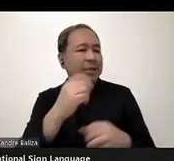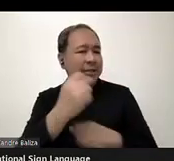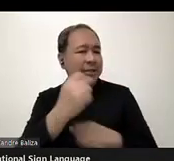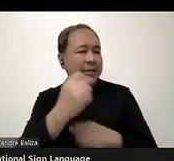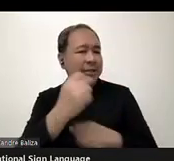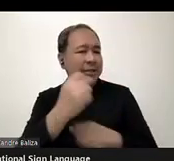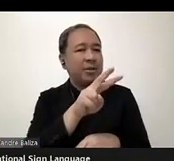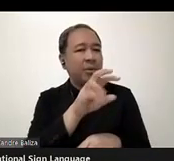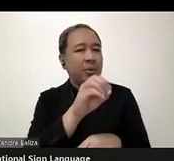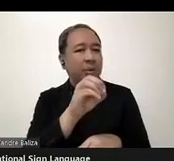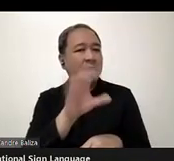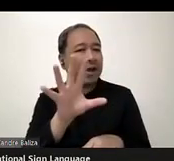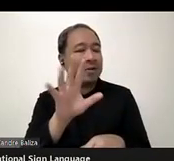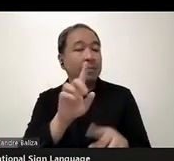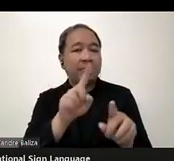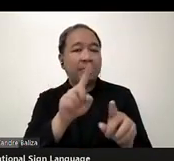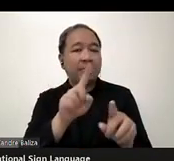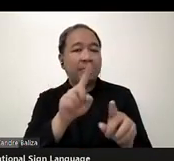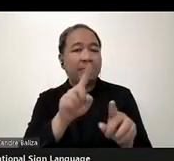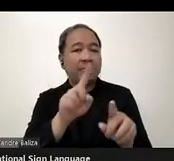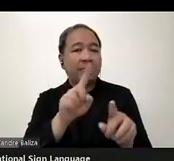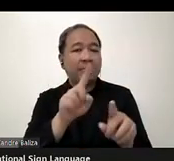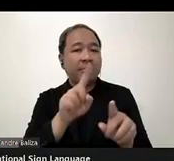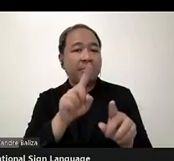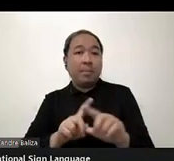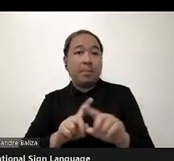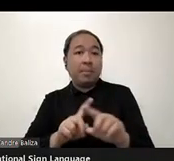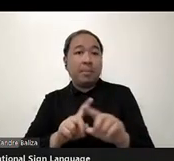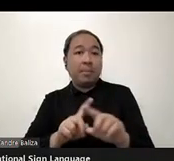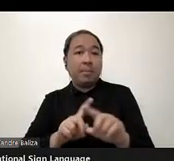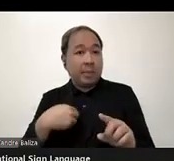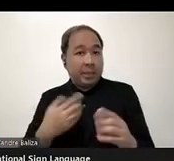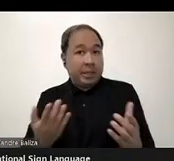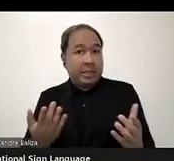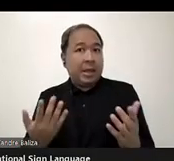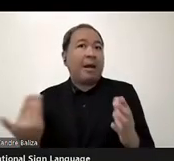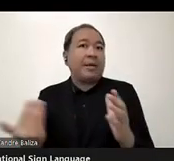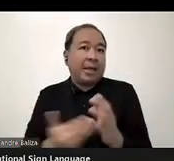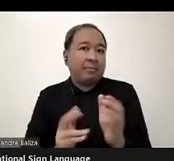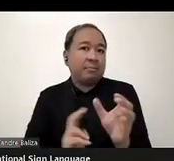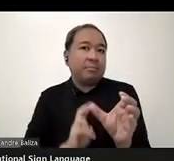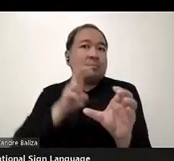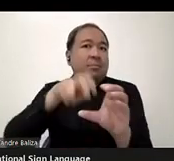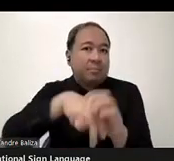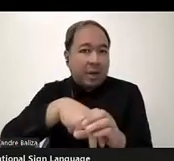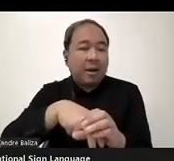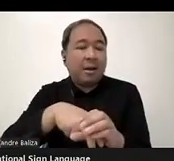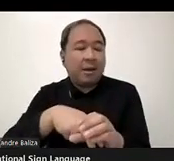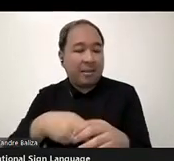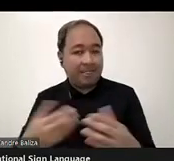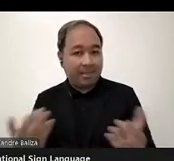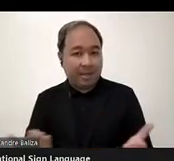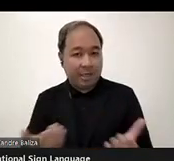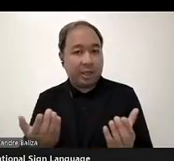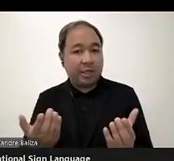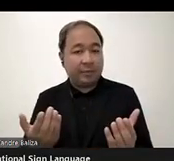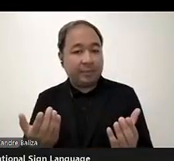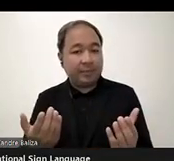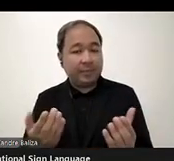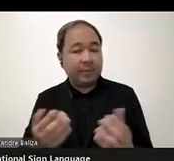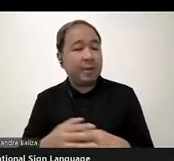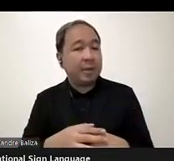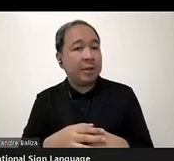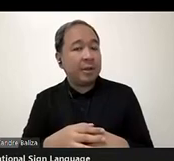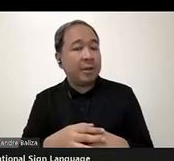I came back here. And, uh, I, I heard that the, you, uh,